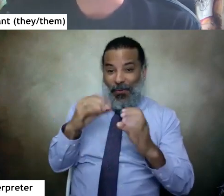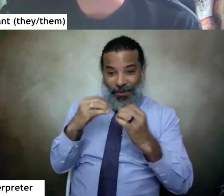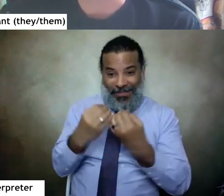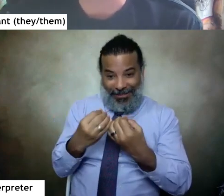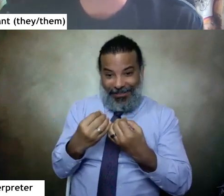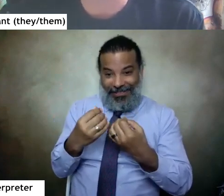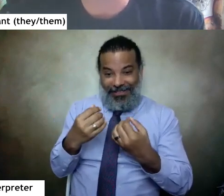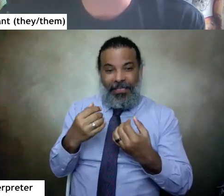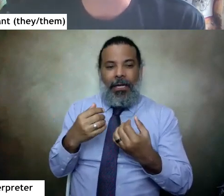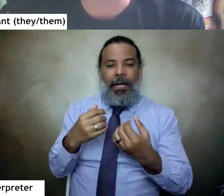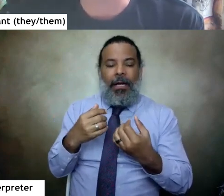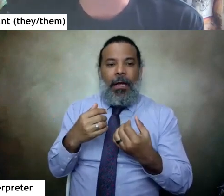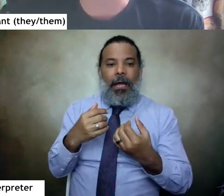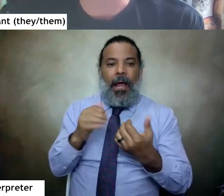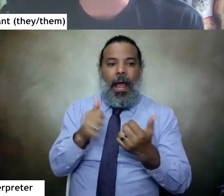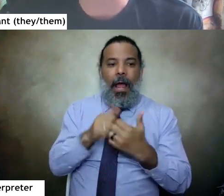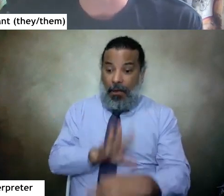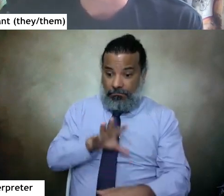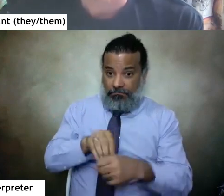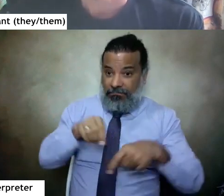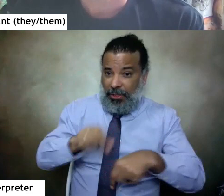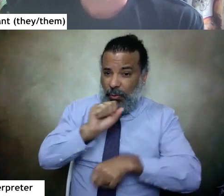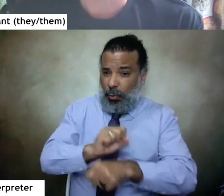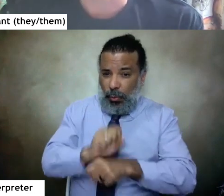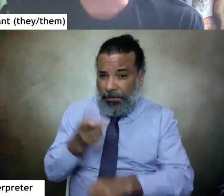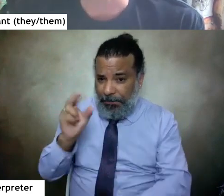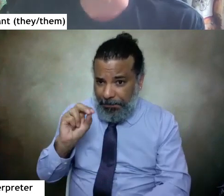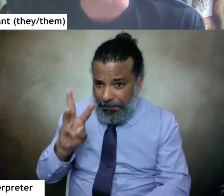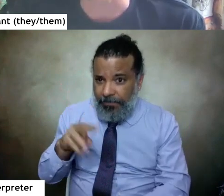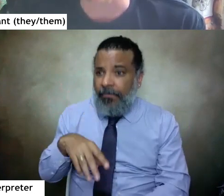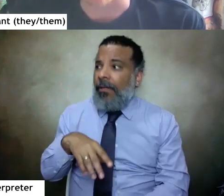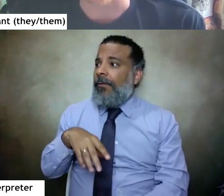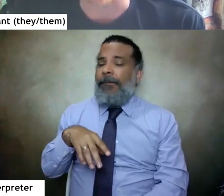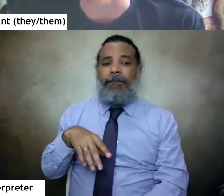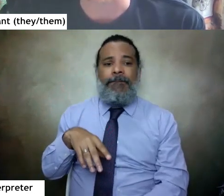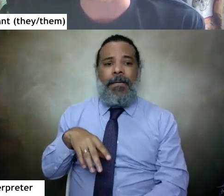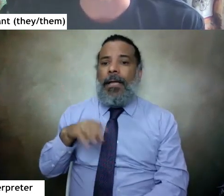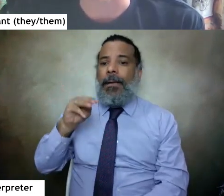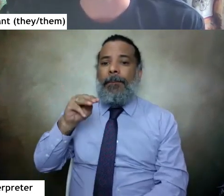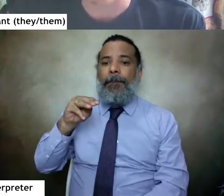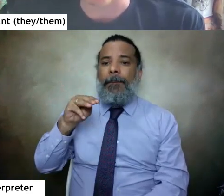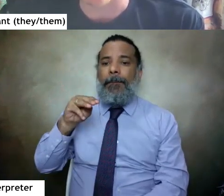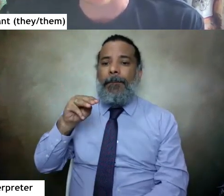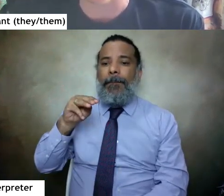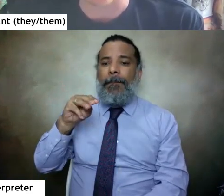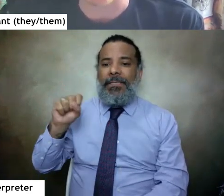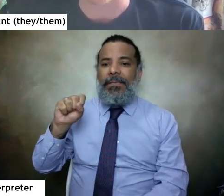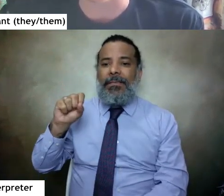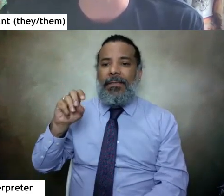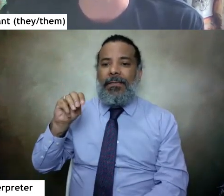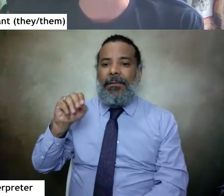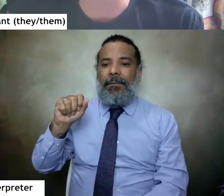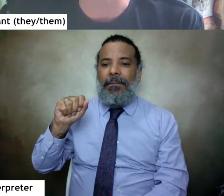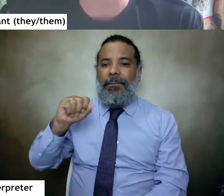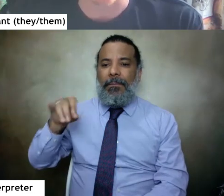um you know how i came to this work was you know people like miss major who just saw like oh you like to draw